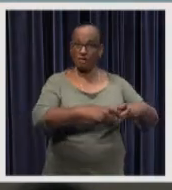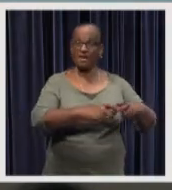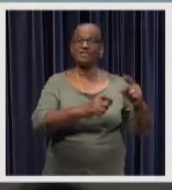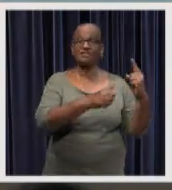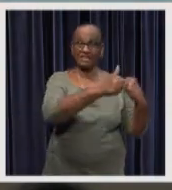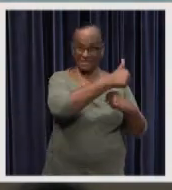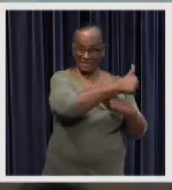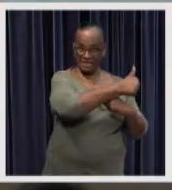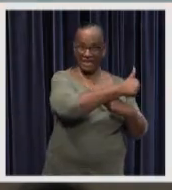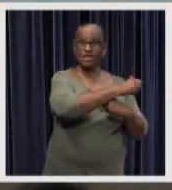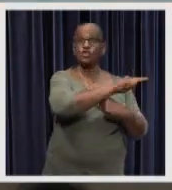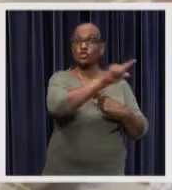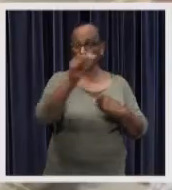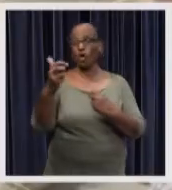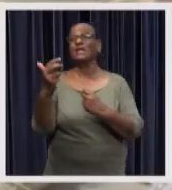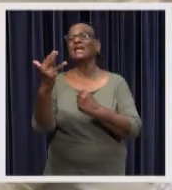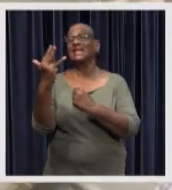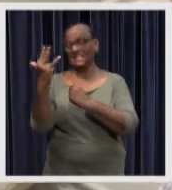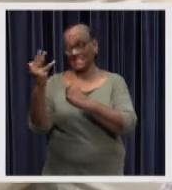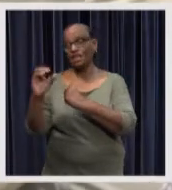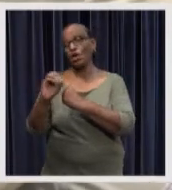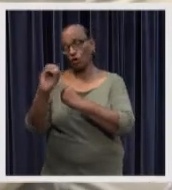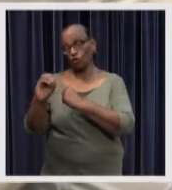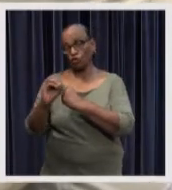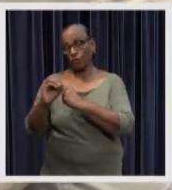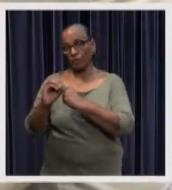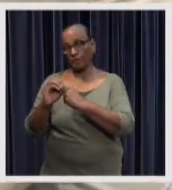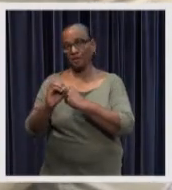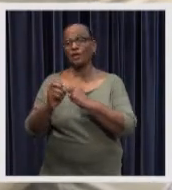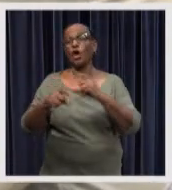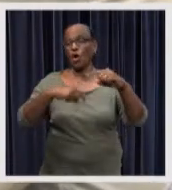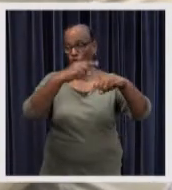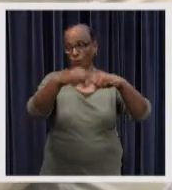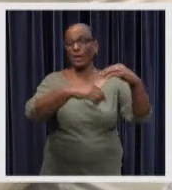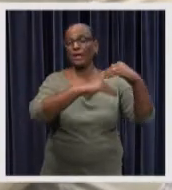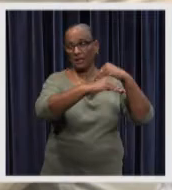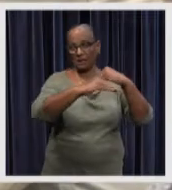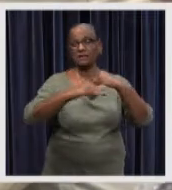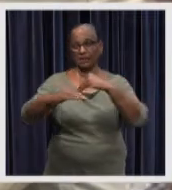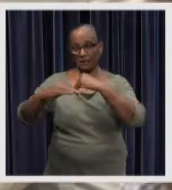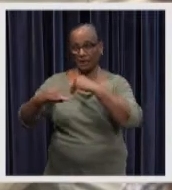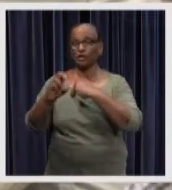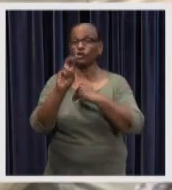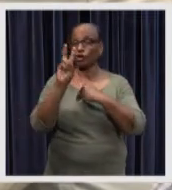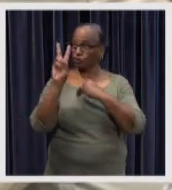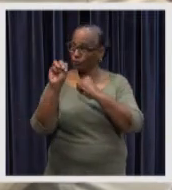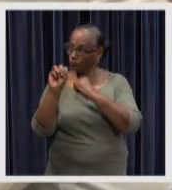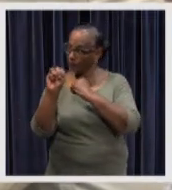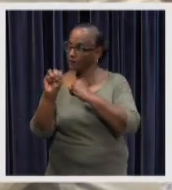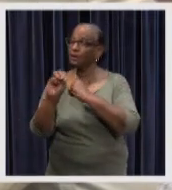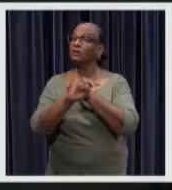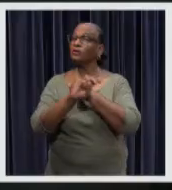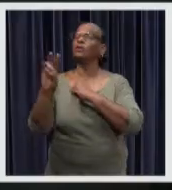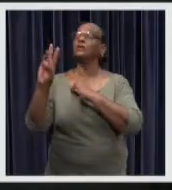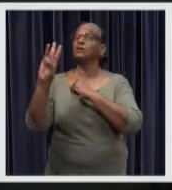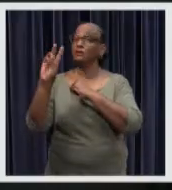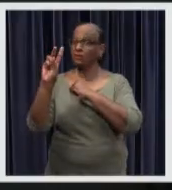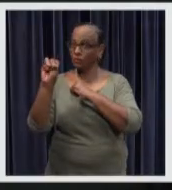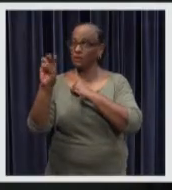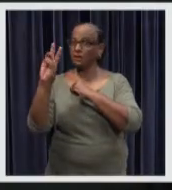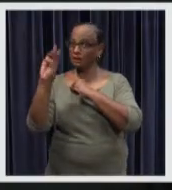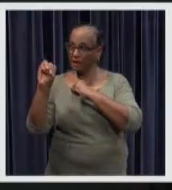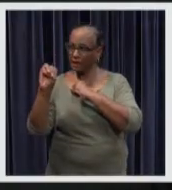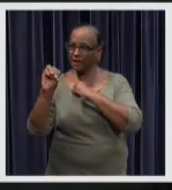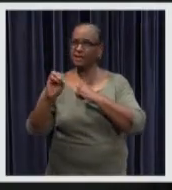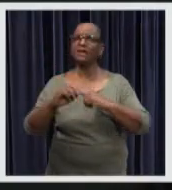october 9 developing countries will have the opportunity until 2030 to